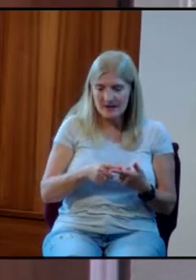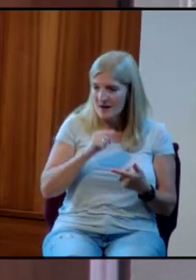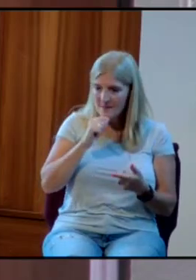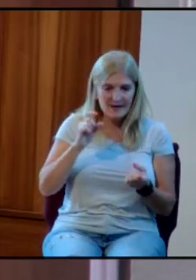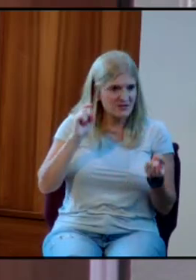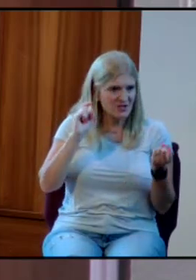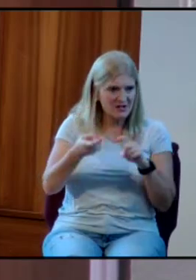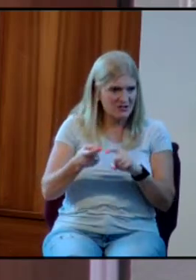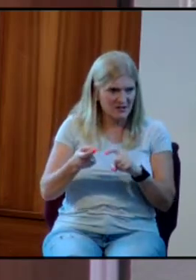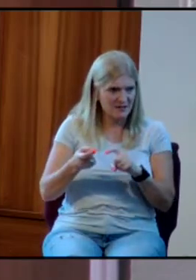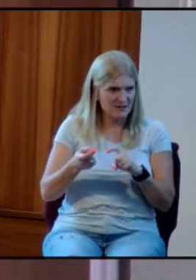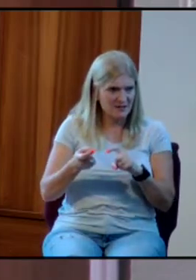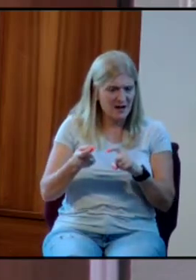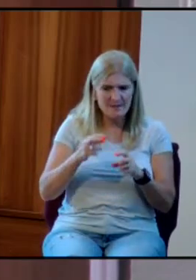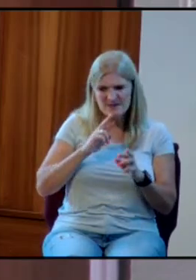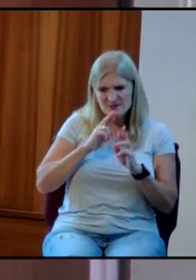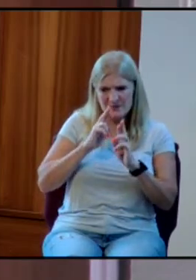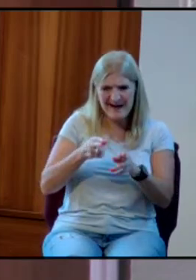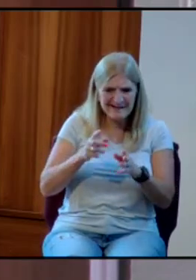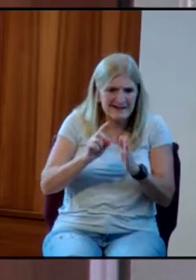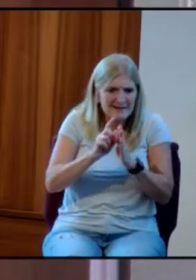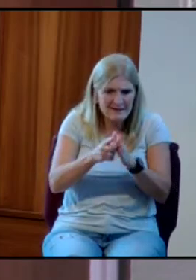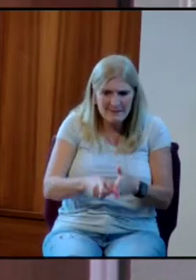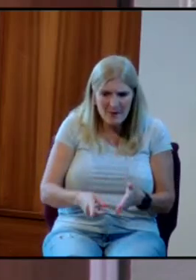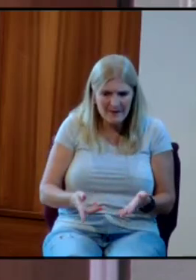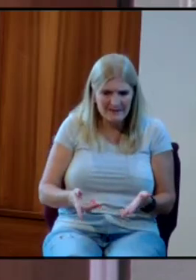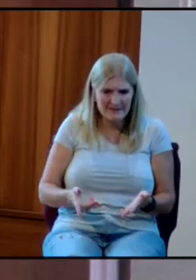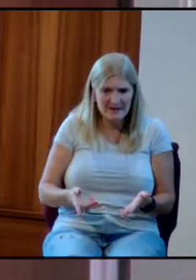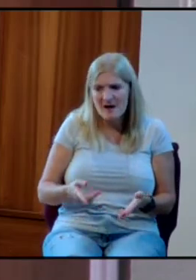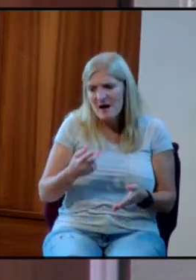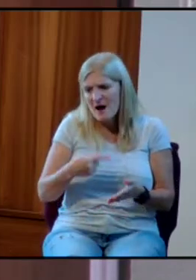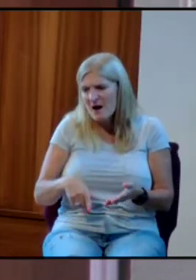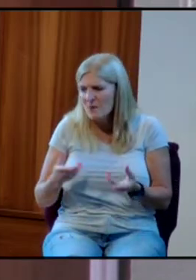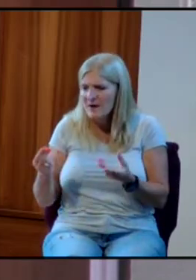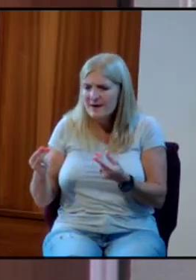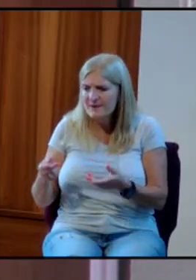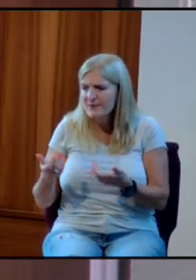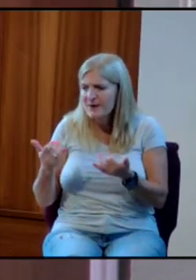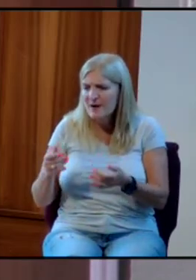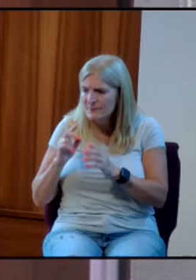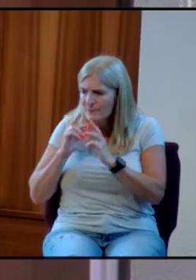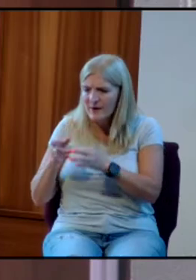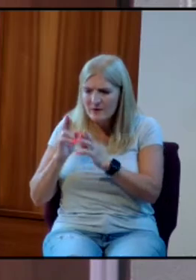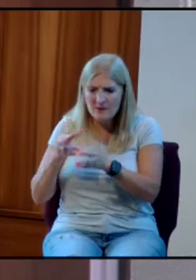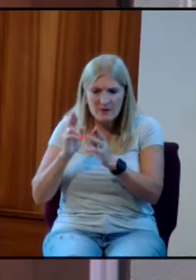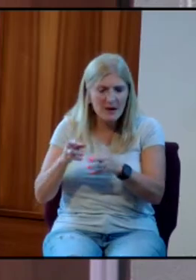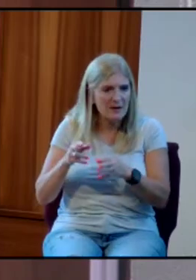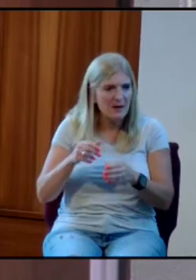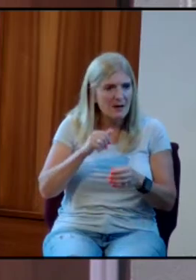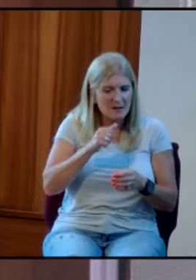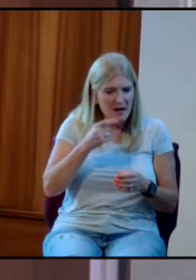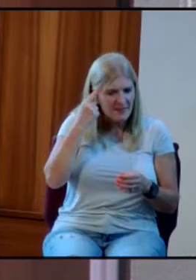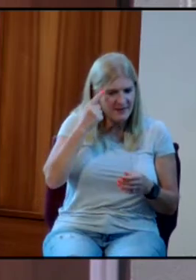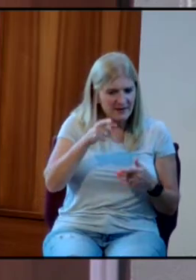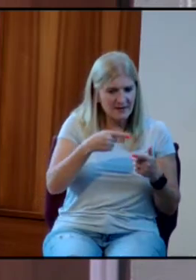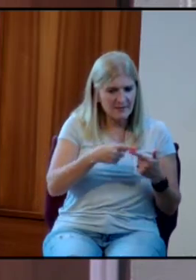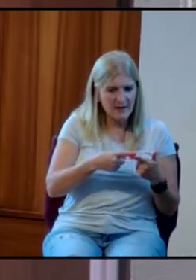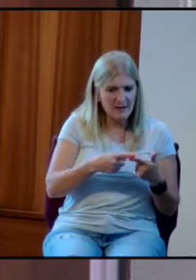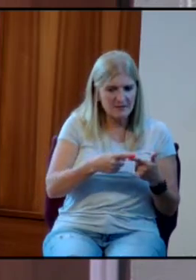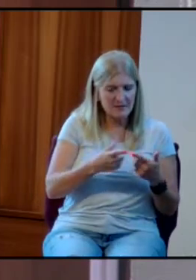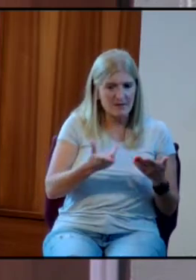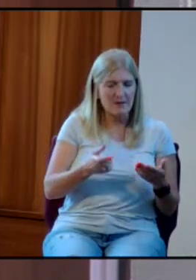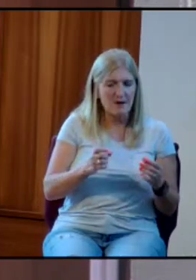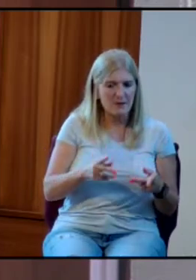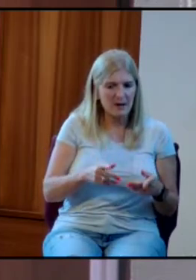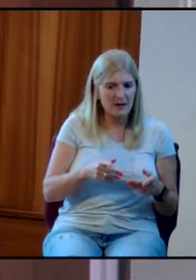I'm just reacting to the moment. What do I think will work best in this moment as opposed to what does this moment call out of